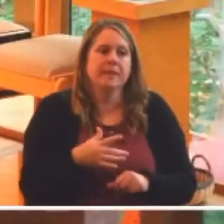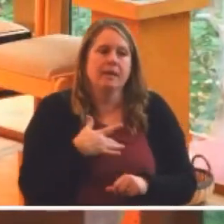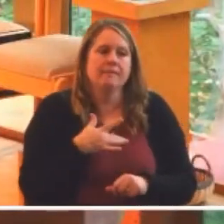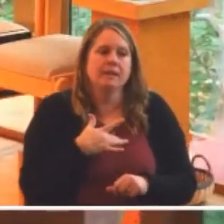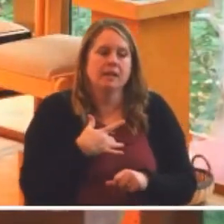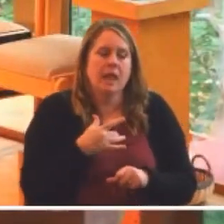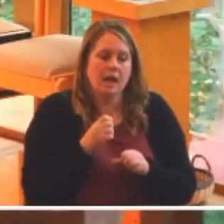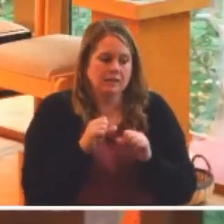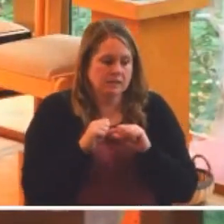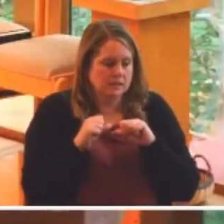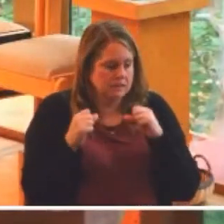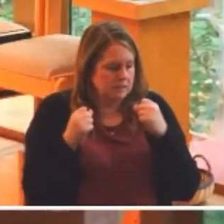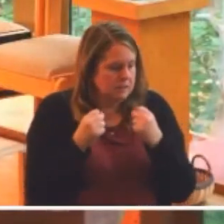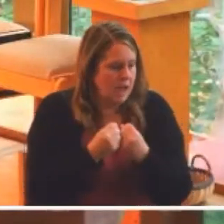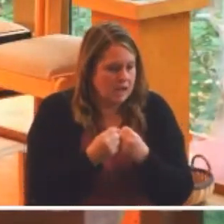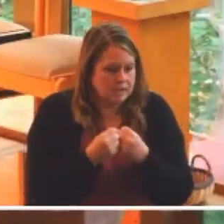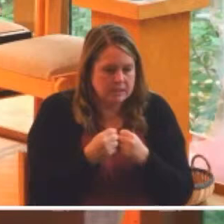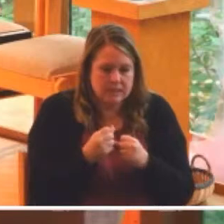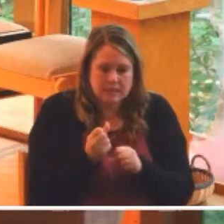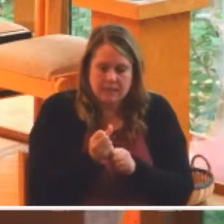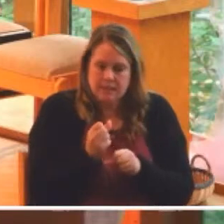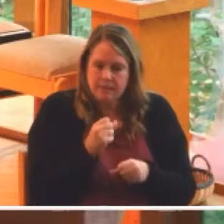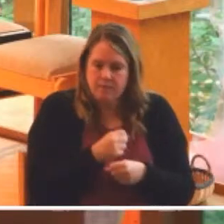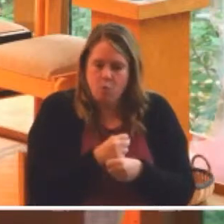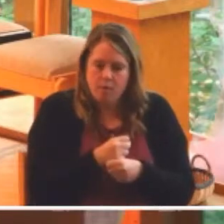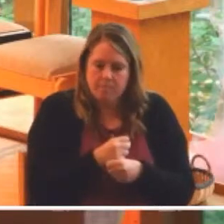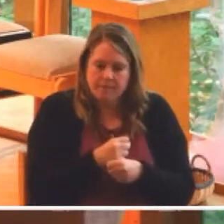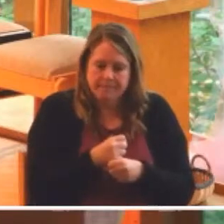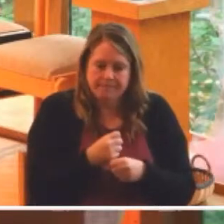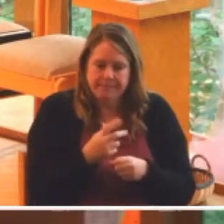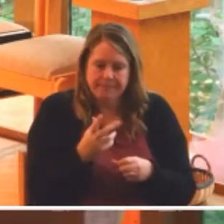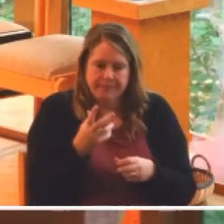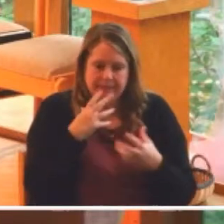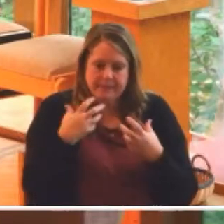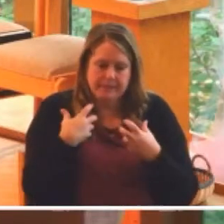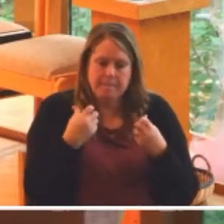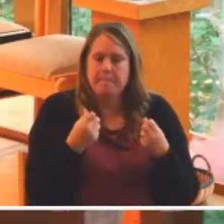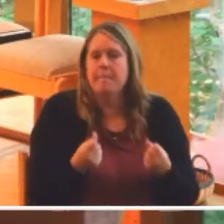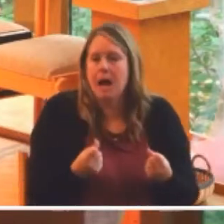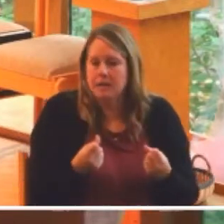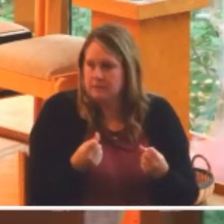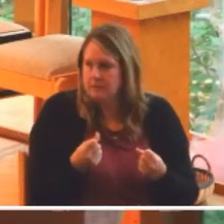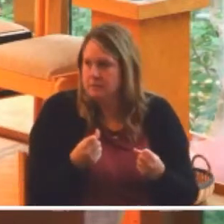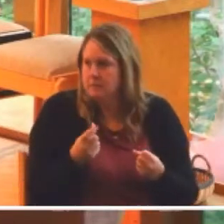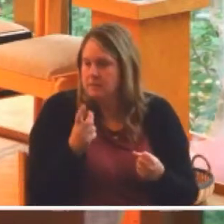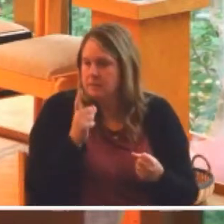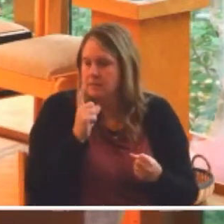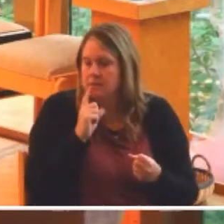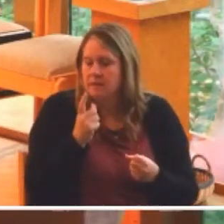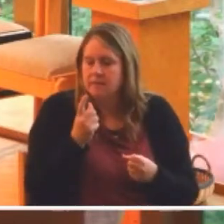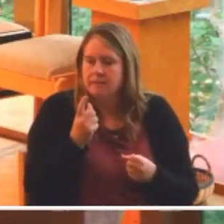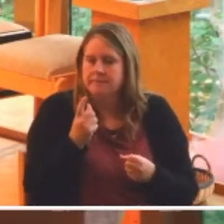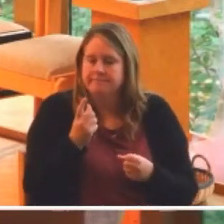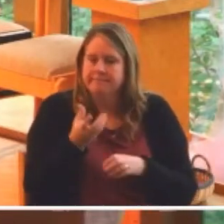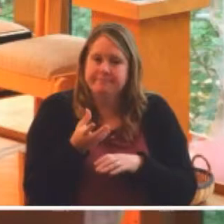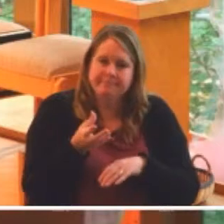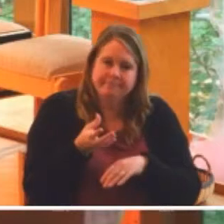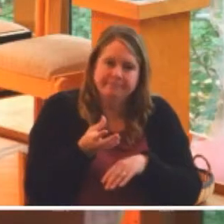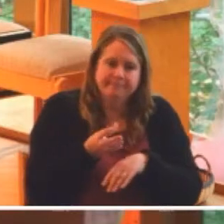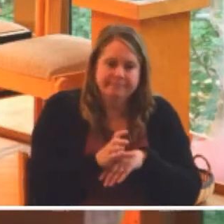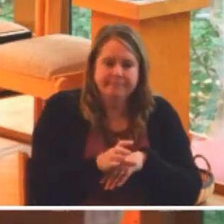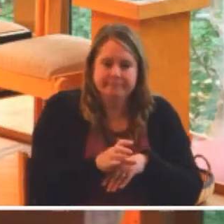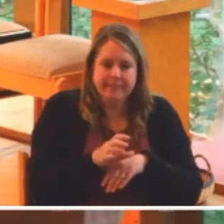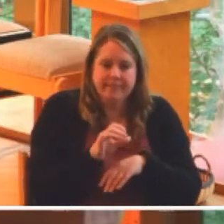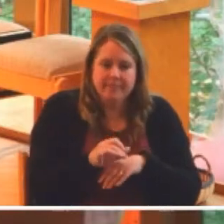society has been formed, it's might that has made right. Force of arms that has determined the course